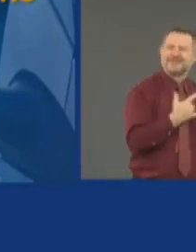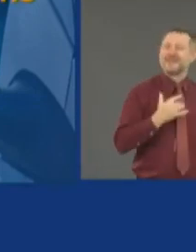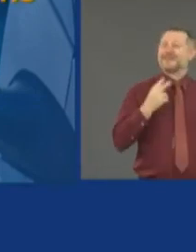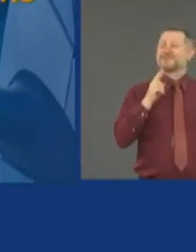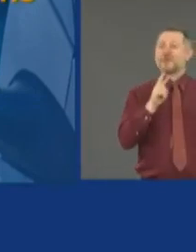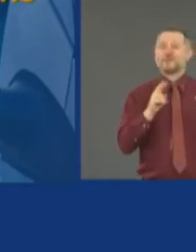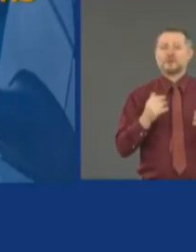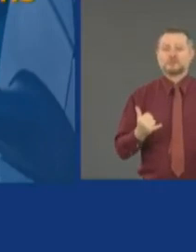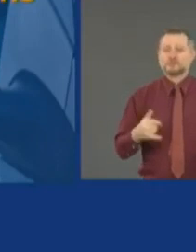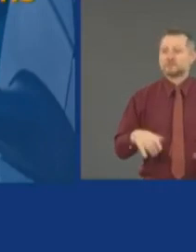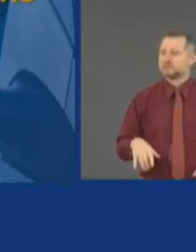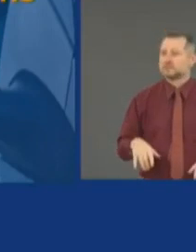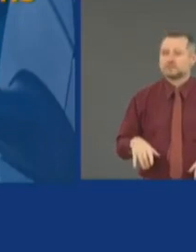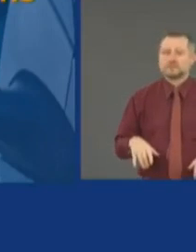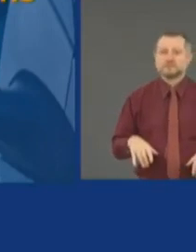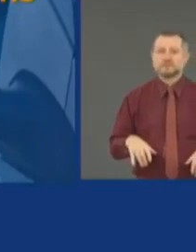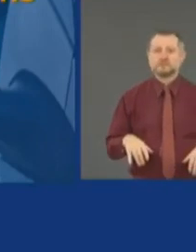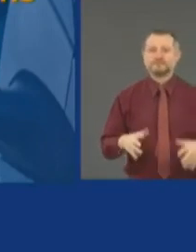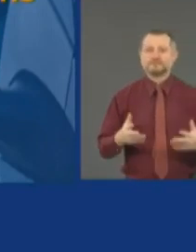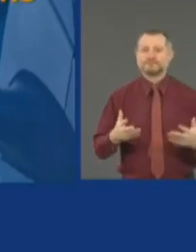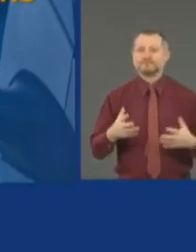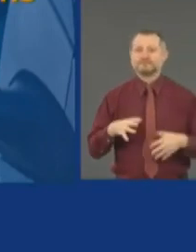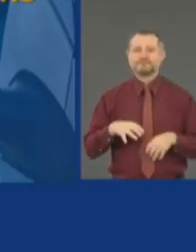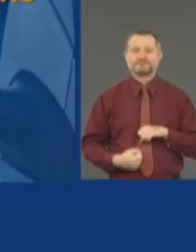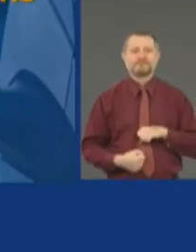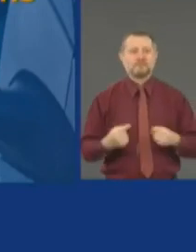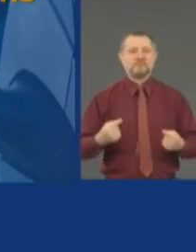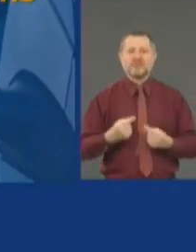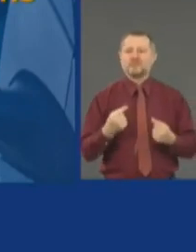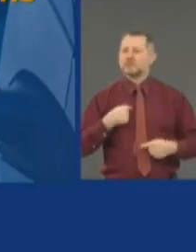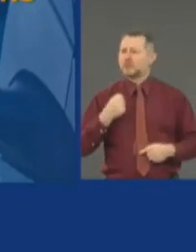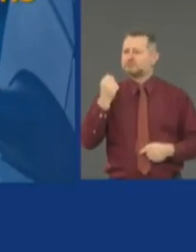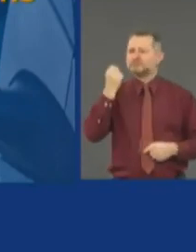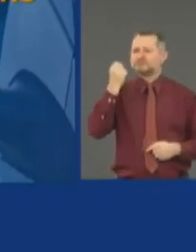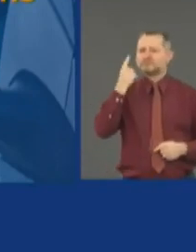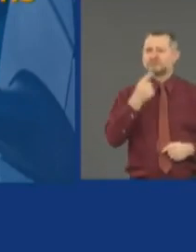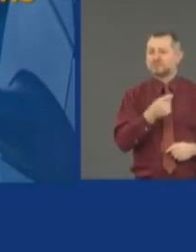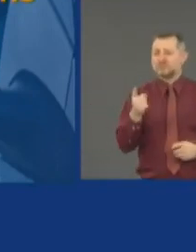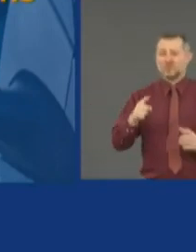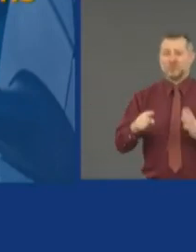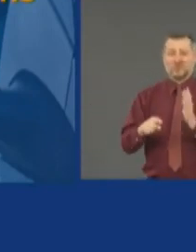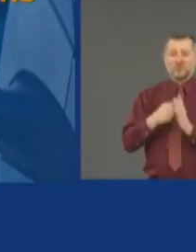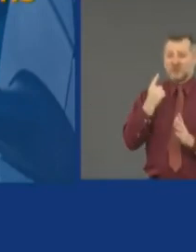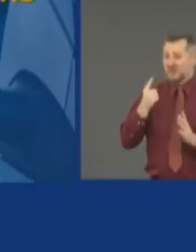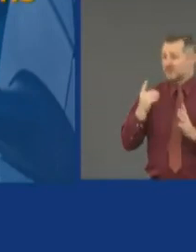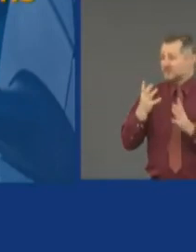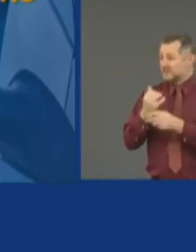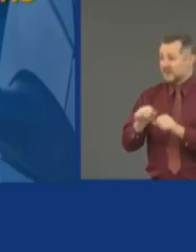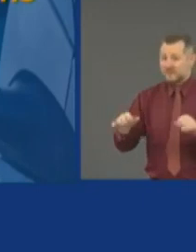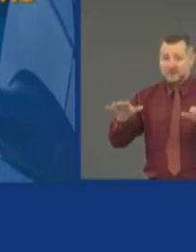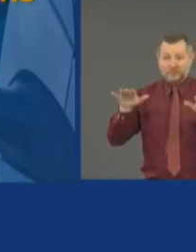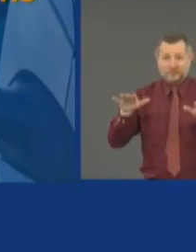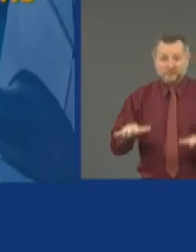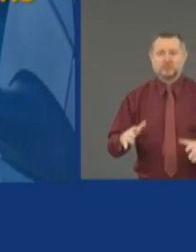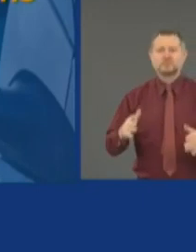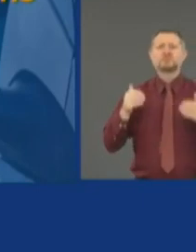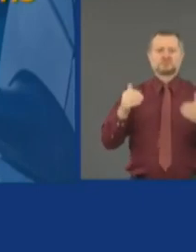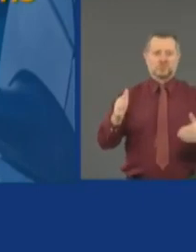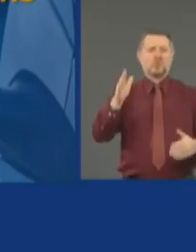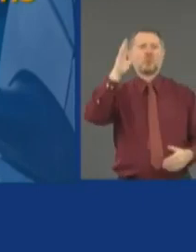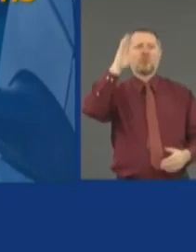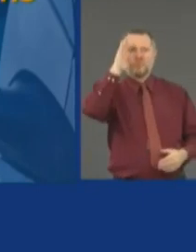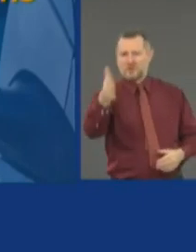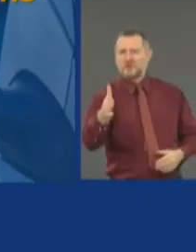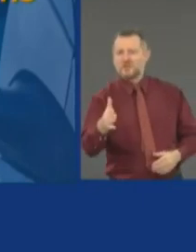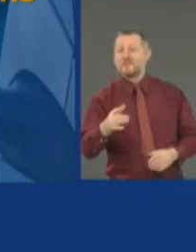graduation is painful. I get it. As soon as we can do it, we will. If there's a way drive-ins or drive